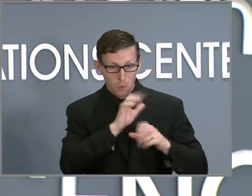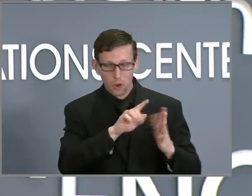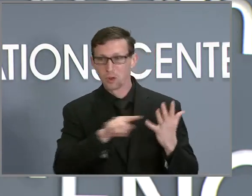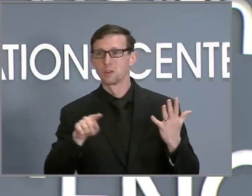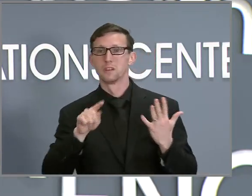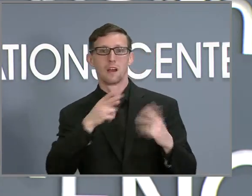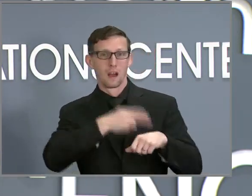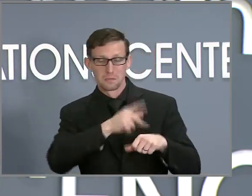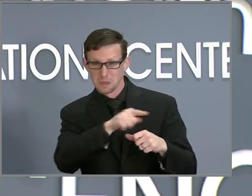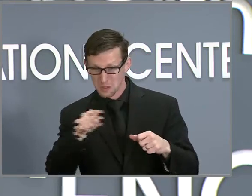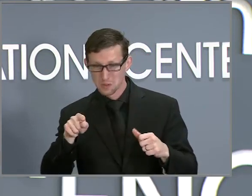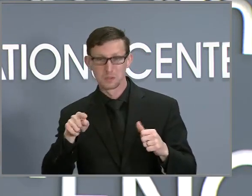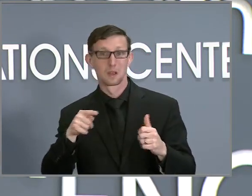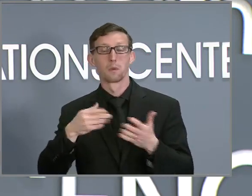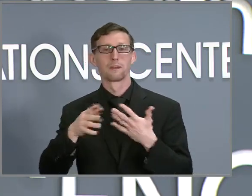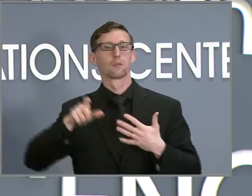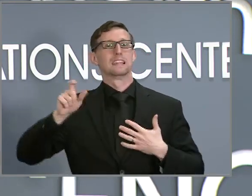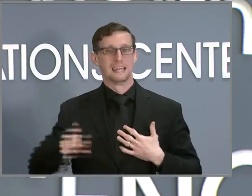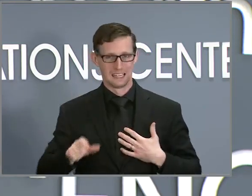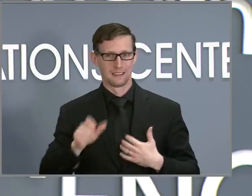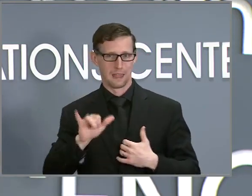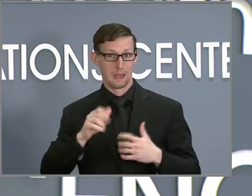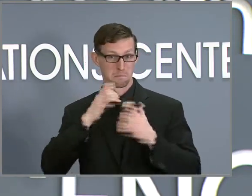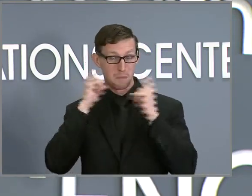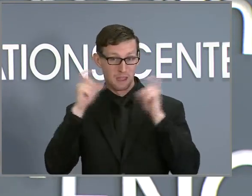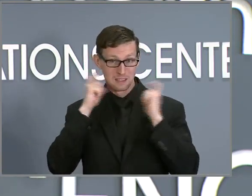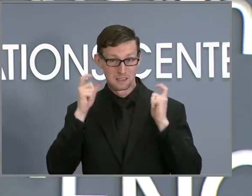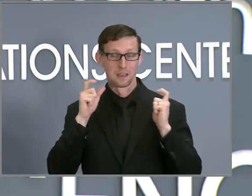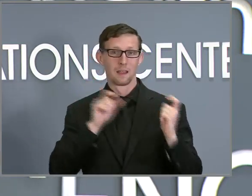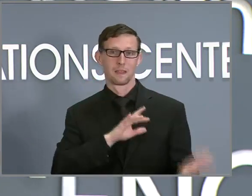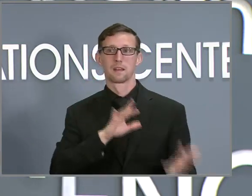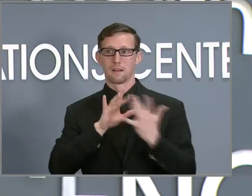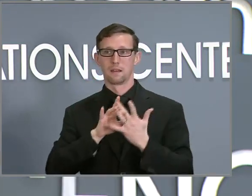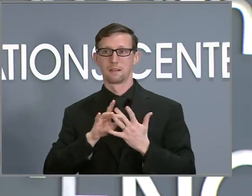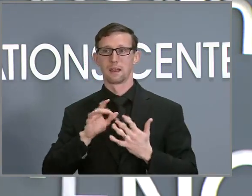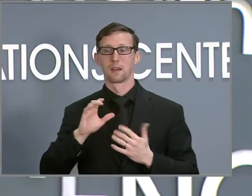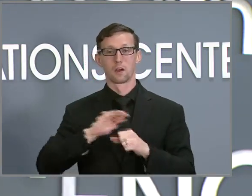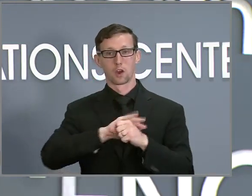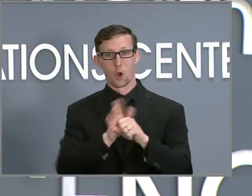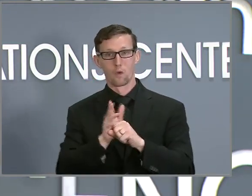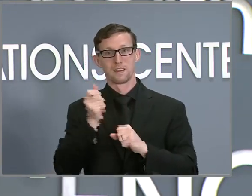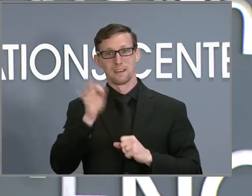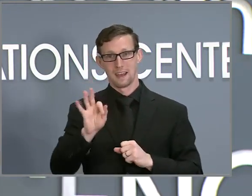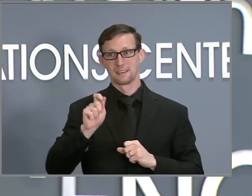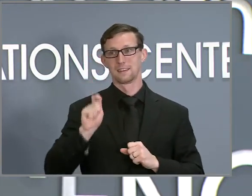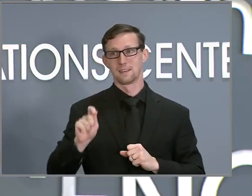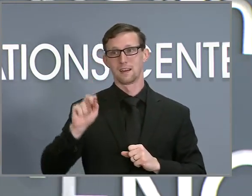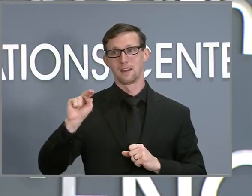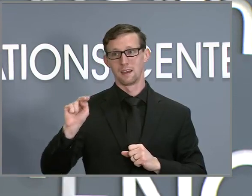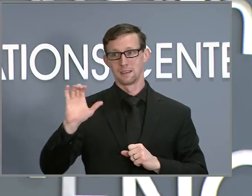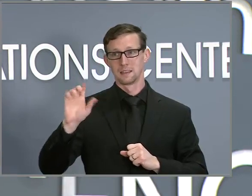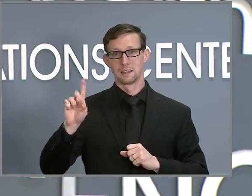online at COVID-19.ncdhhs.gov slash request masks.